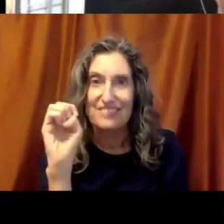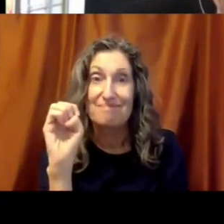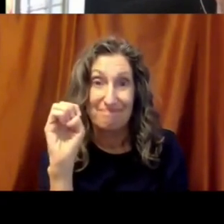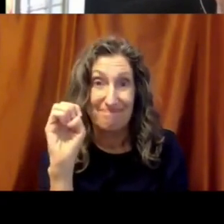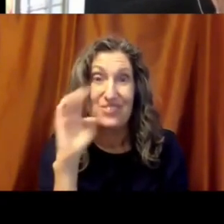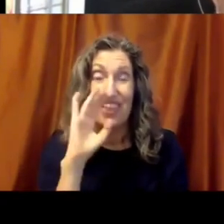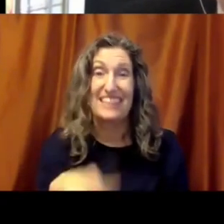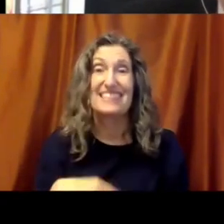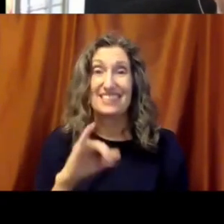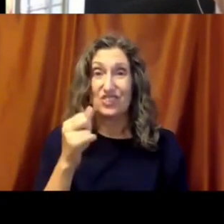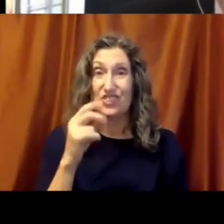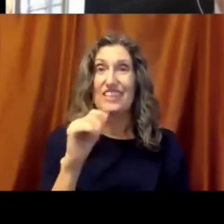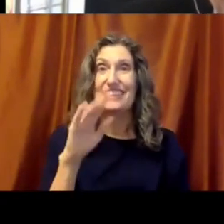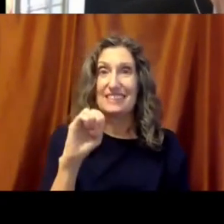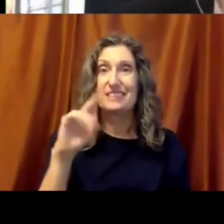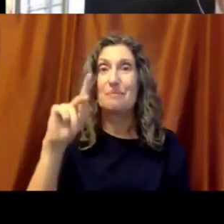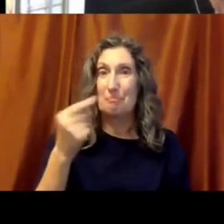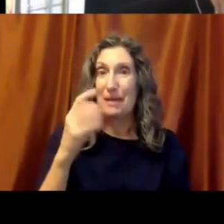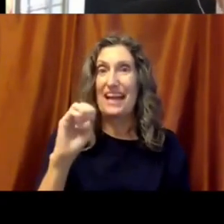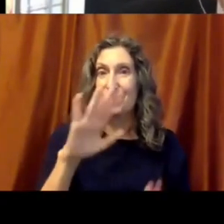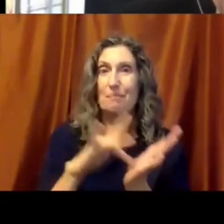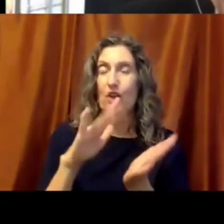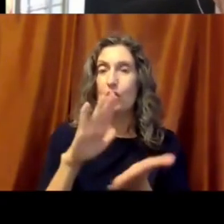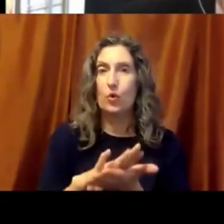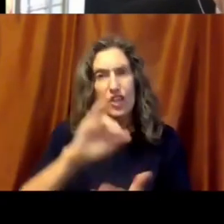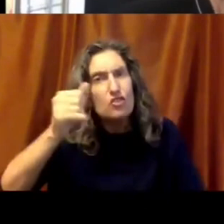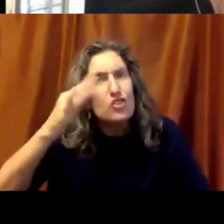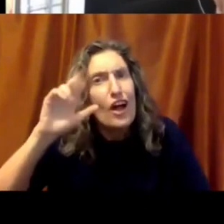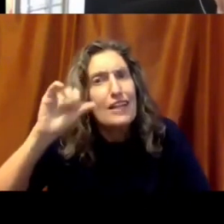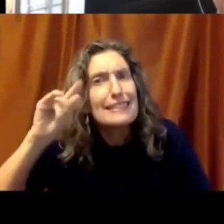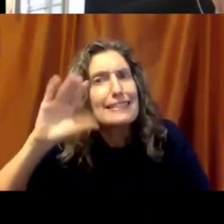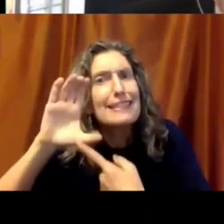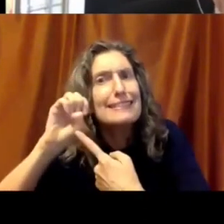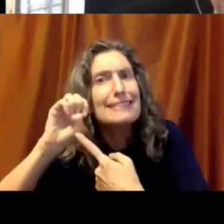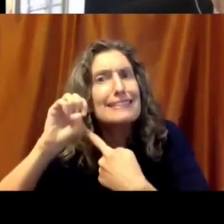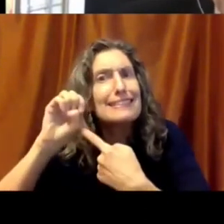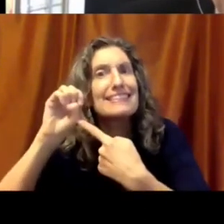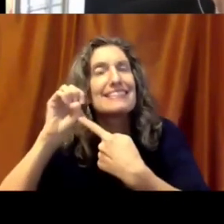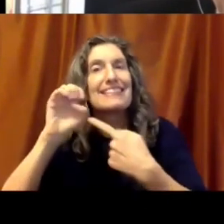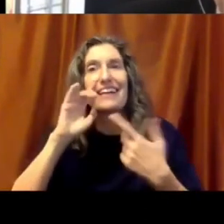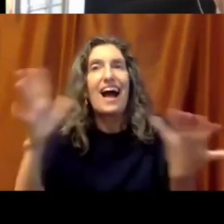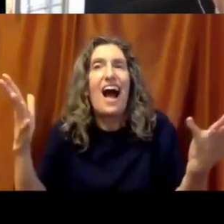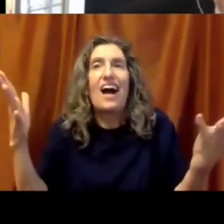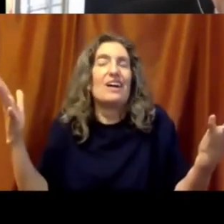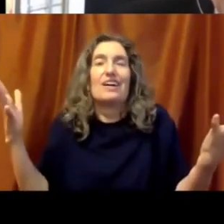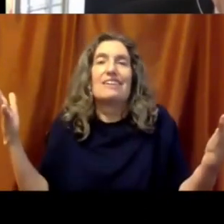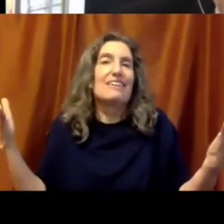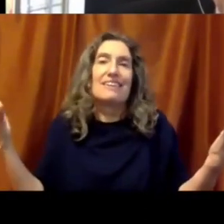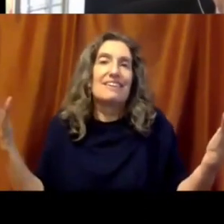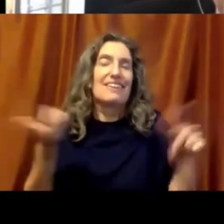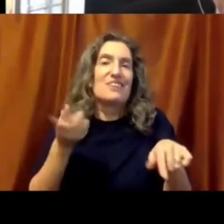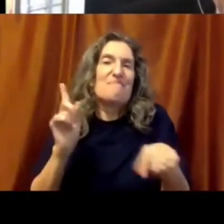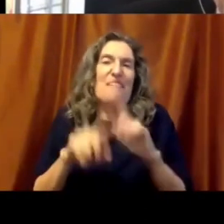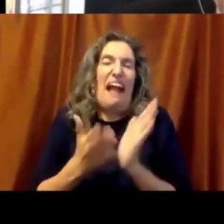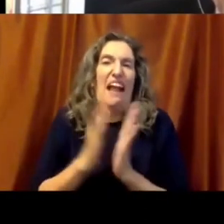Page Middle School. What more could you ask for? And to be